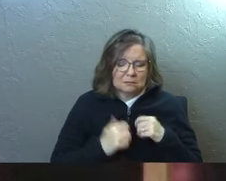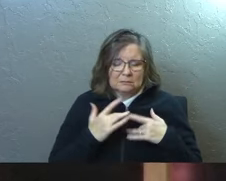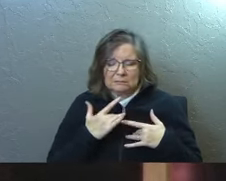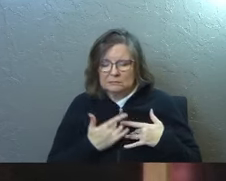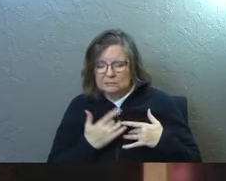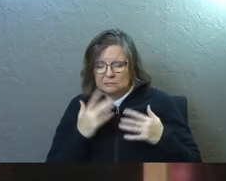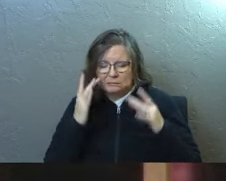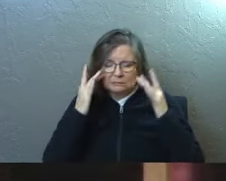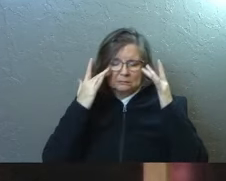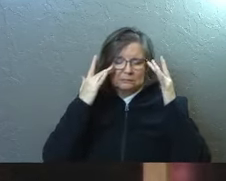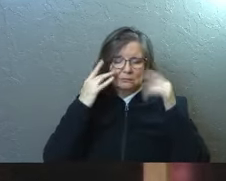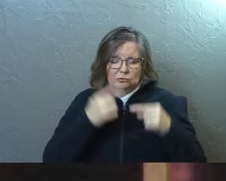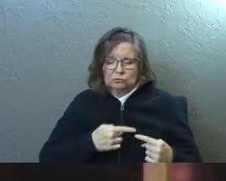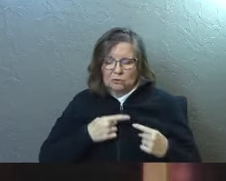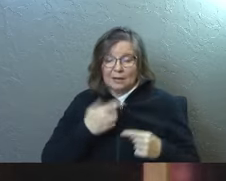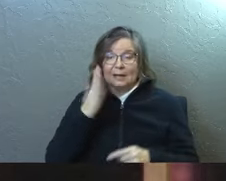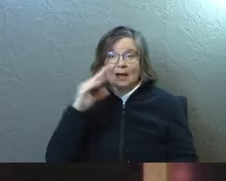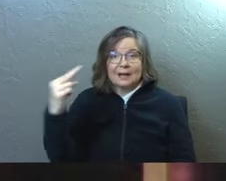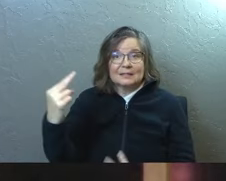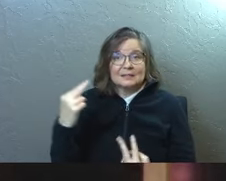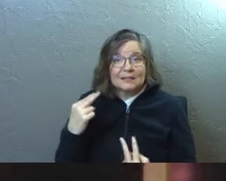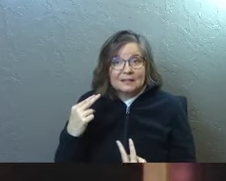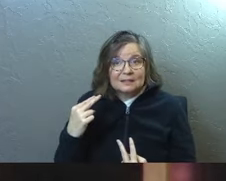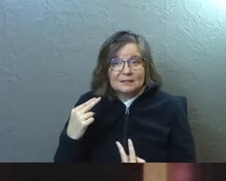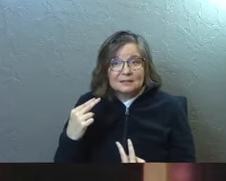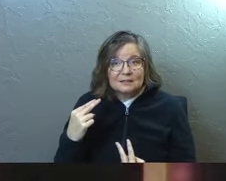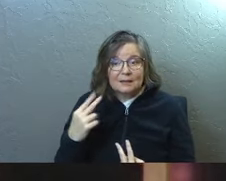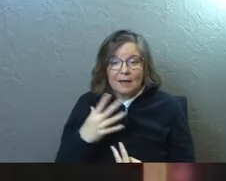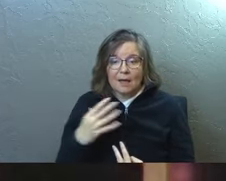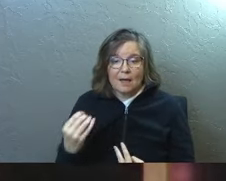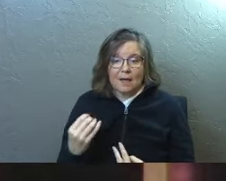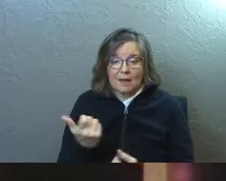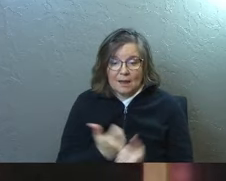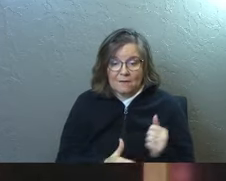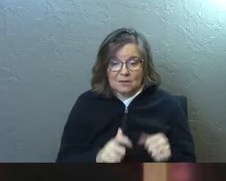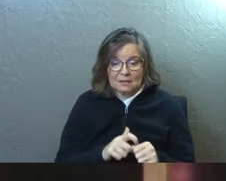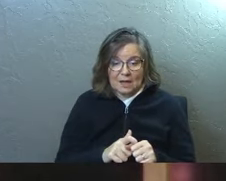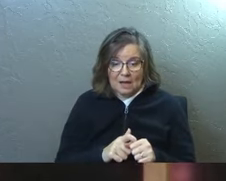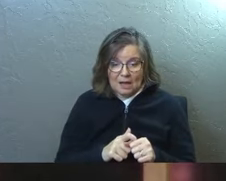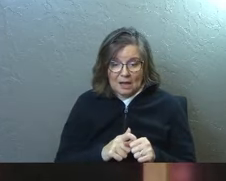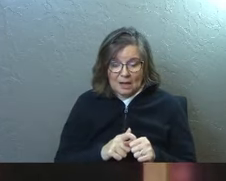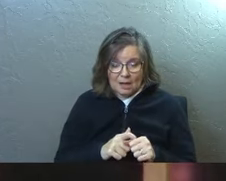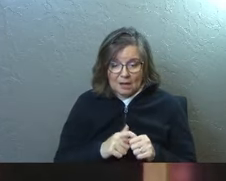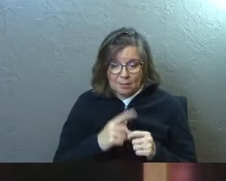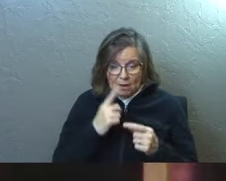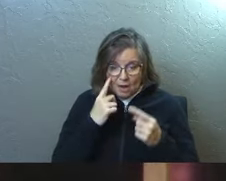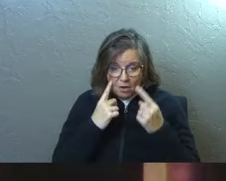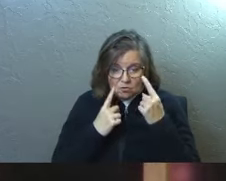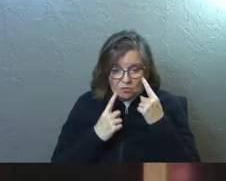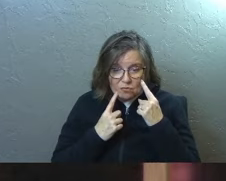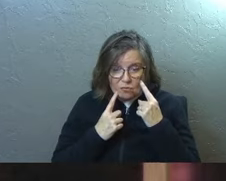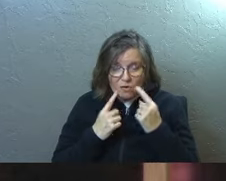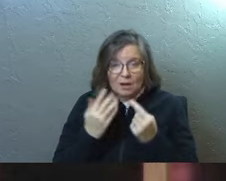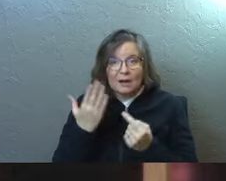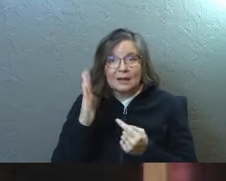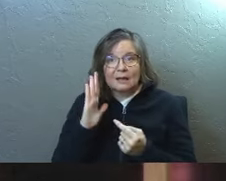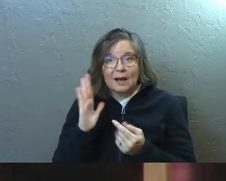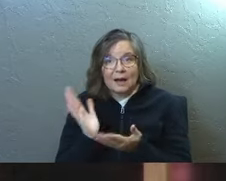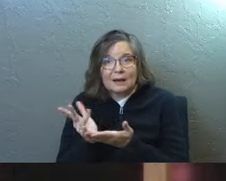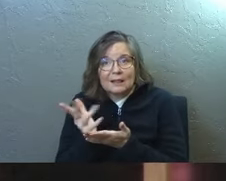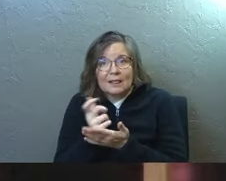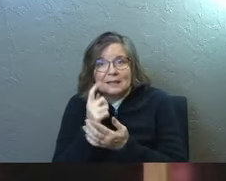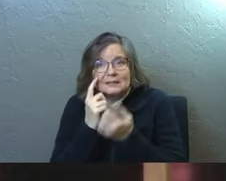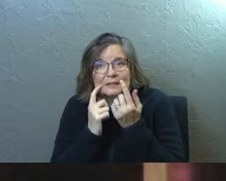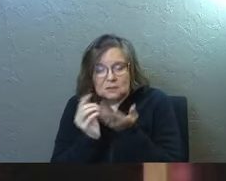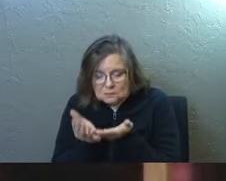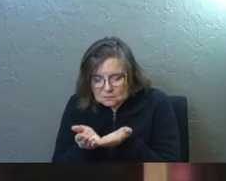God's there. He sees it. And every time I cry, God takes the tears and puts them